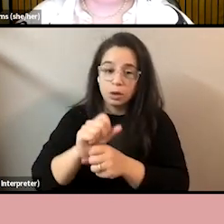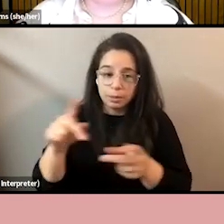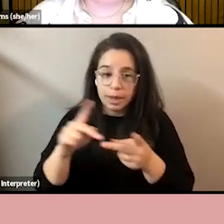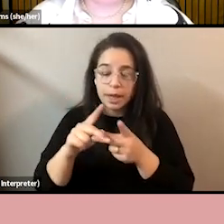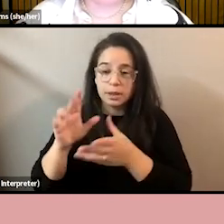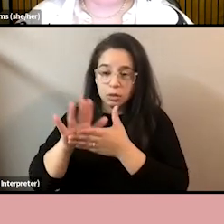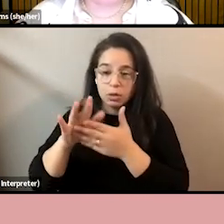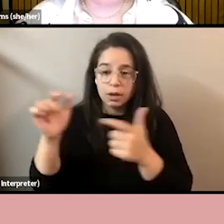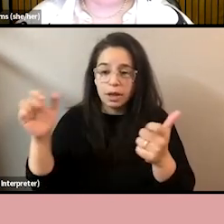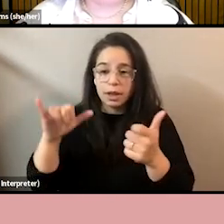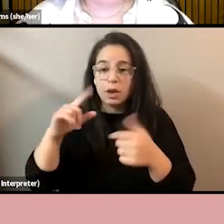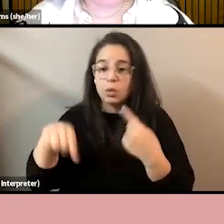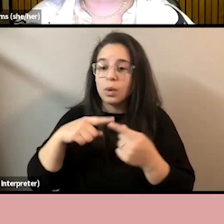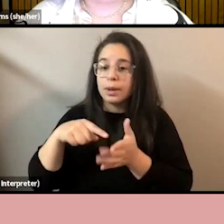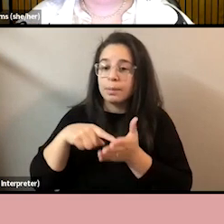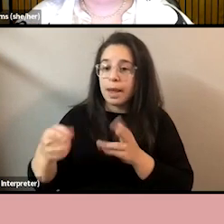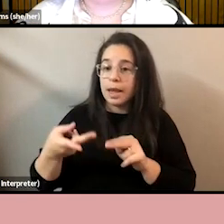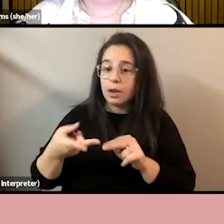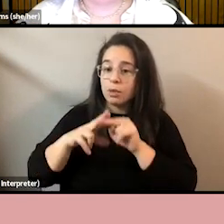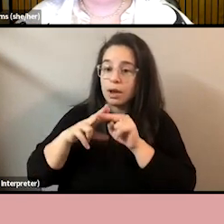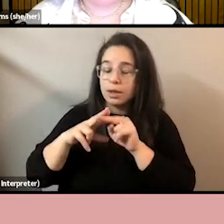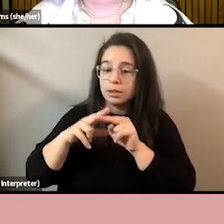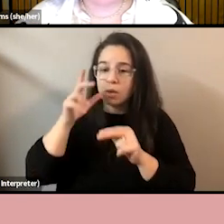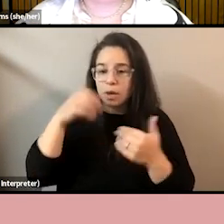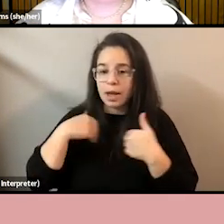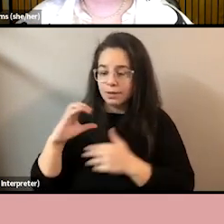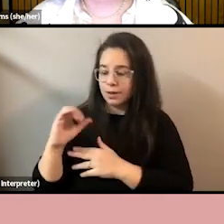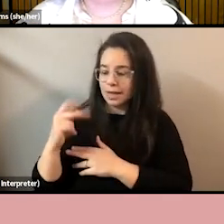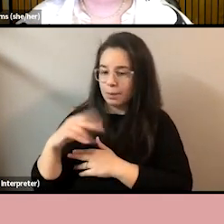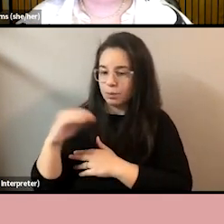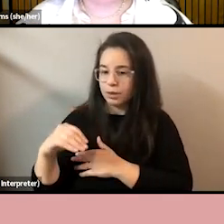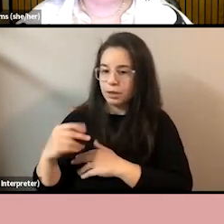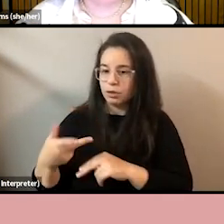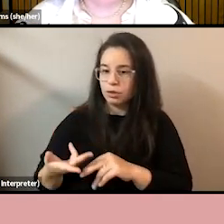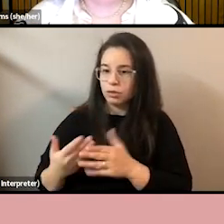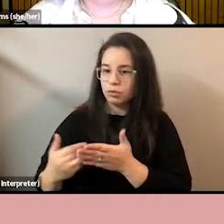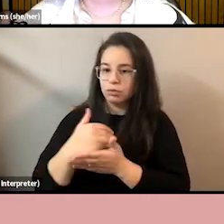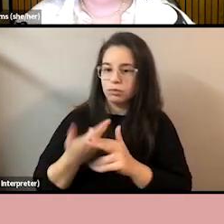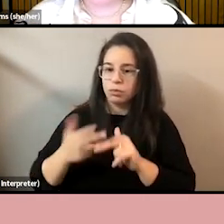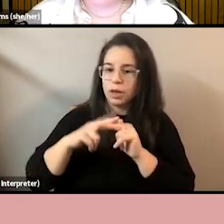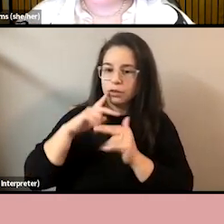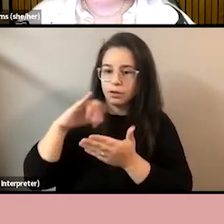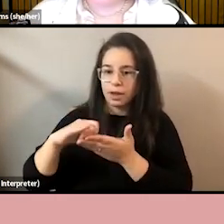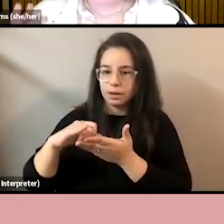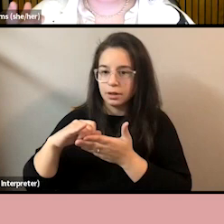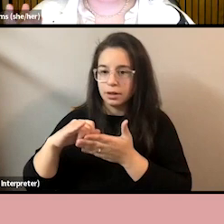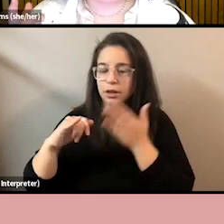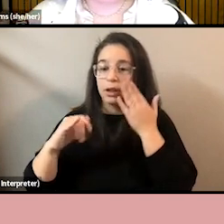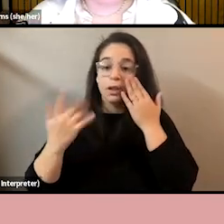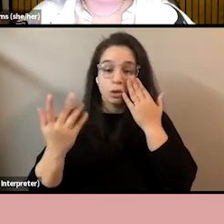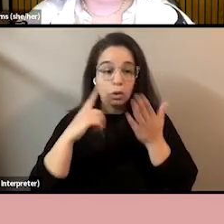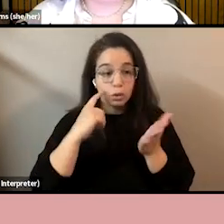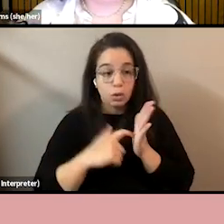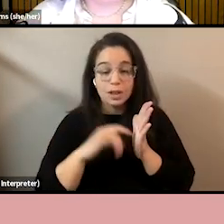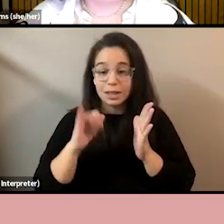where pay rises are given as a capped percentage increase in an existing salary. In fact, what we see is that